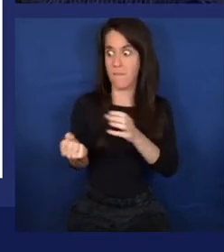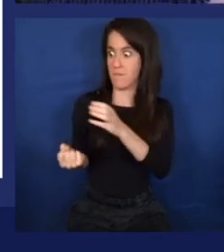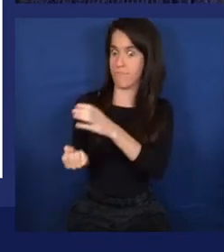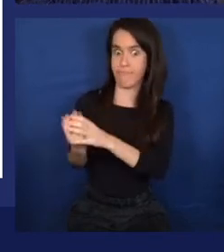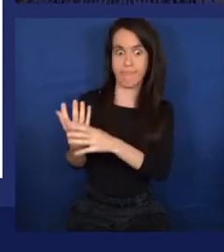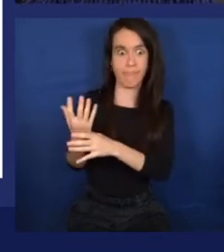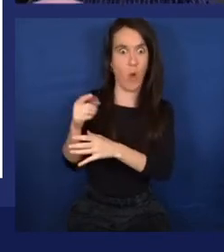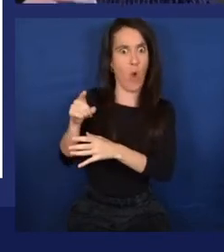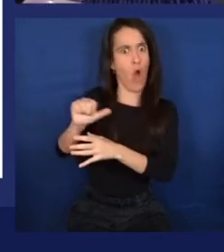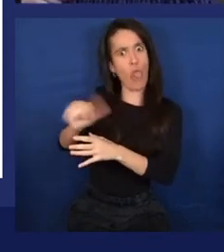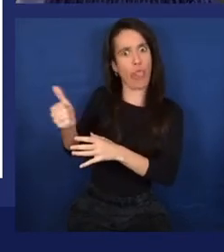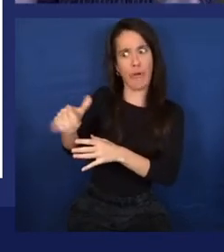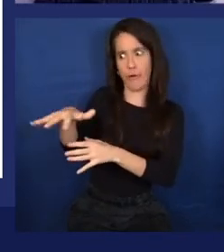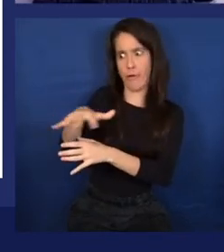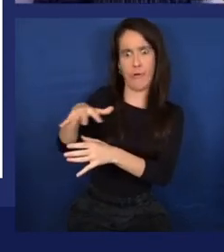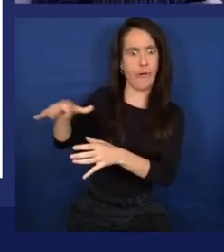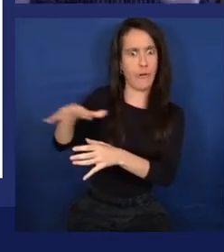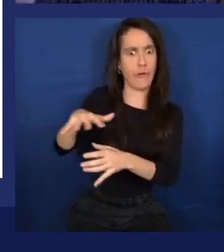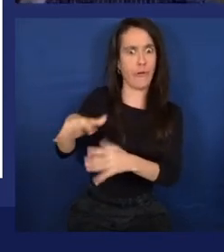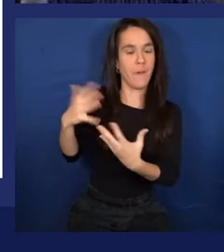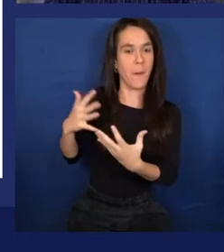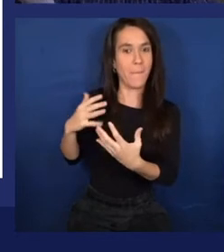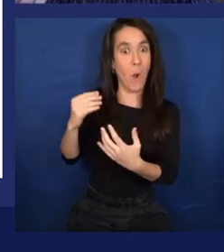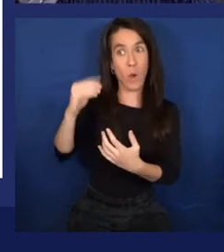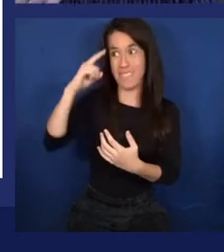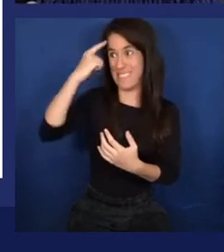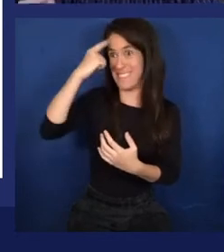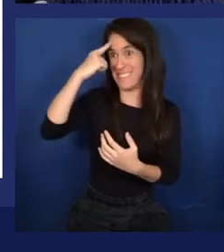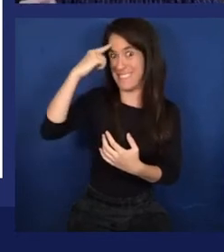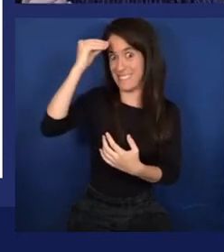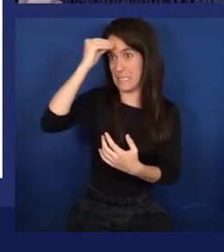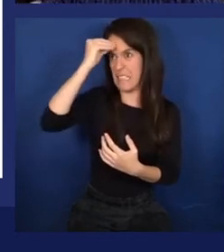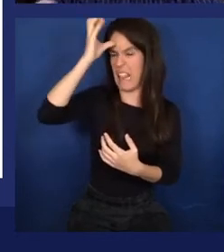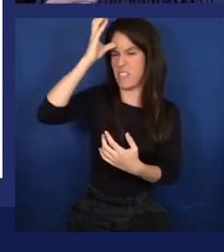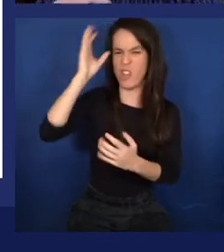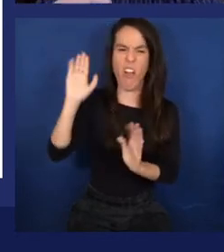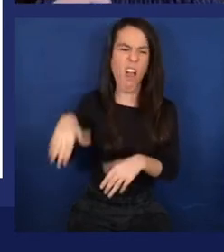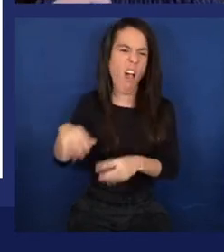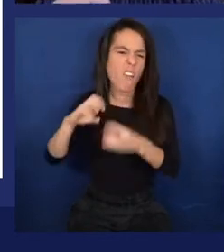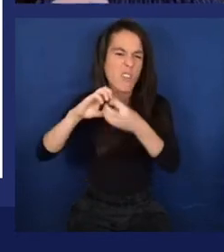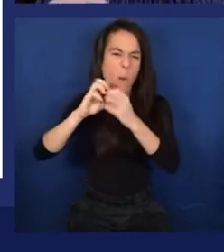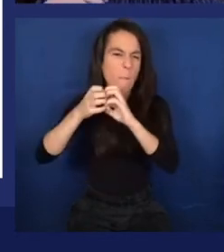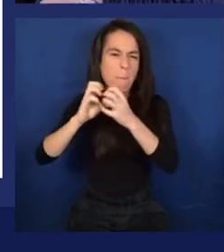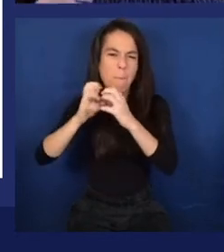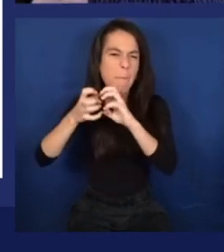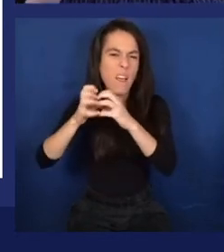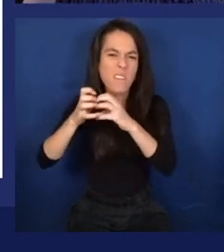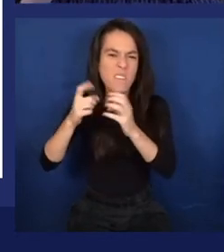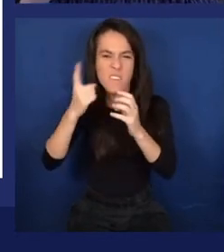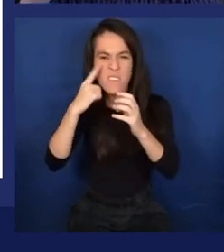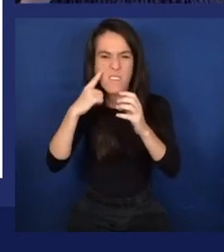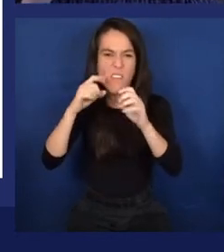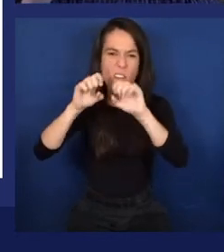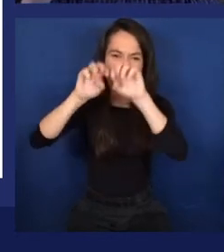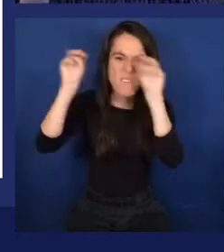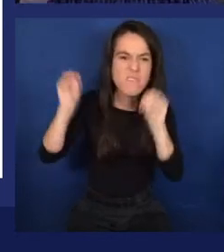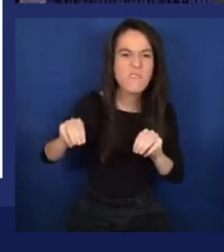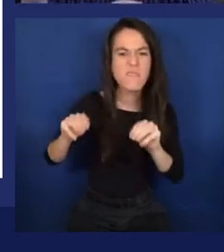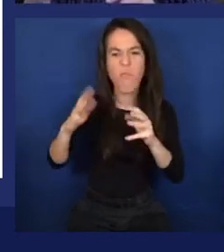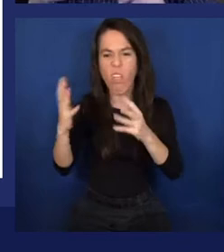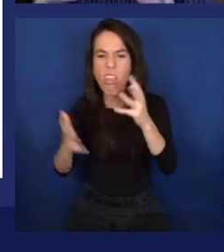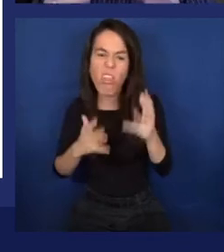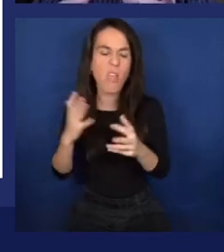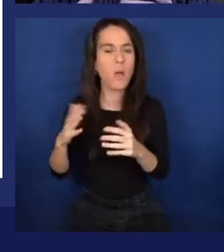scruffies, that said that intelligence is just too complex to adhere to neat methodologies. And so now they're getting more